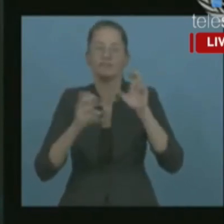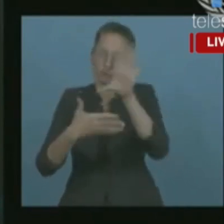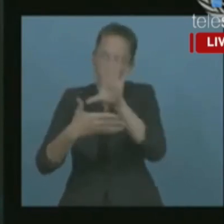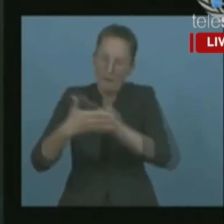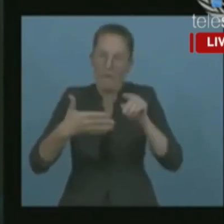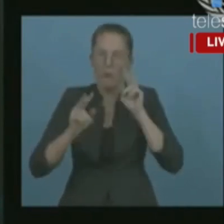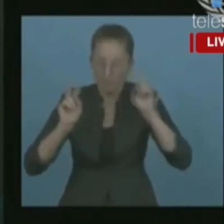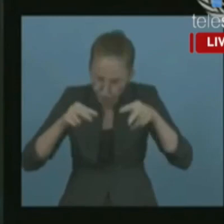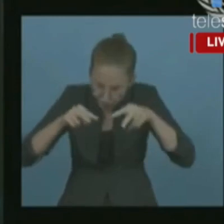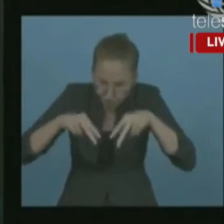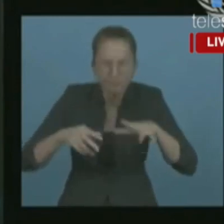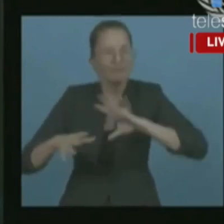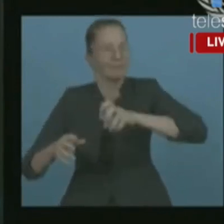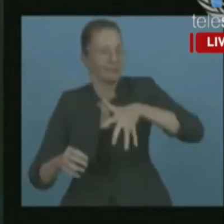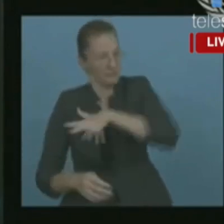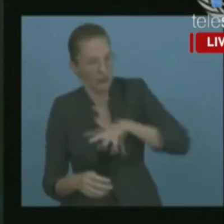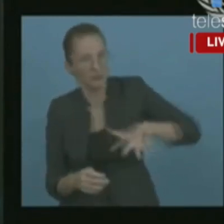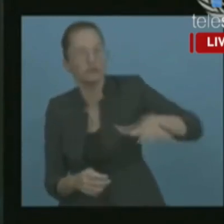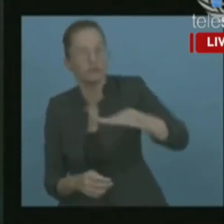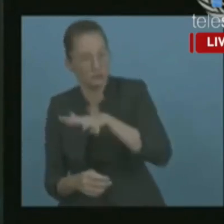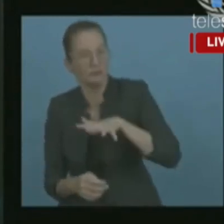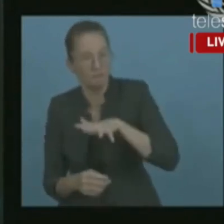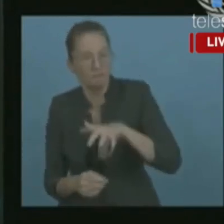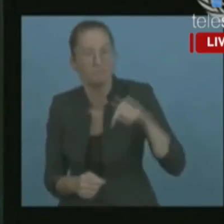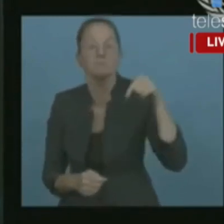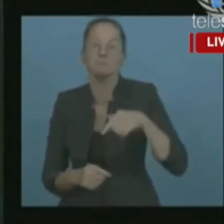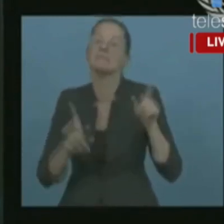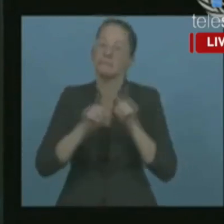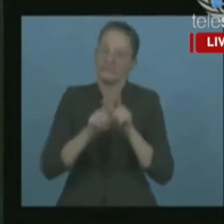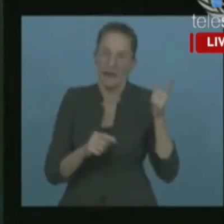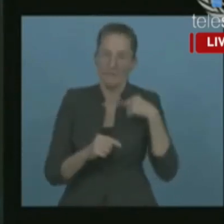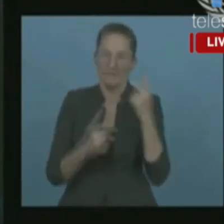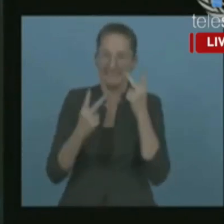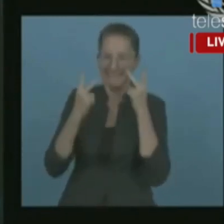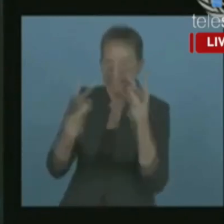I'm sorry, because the microphone was silent.